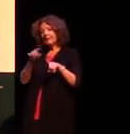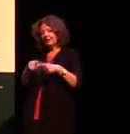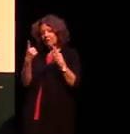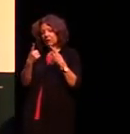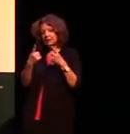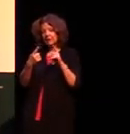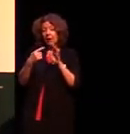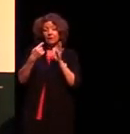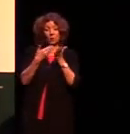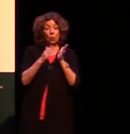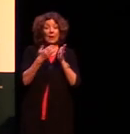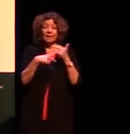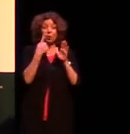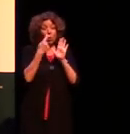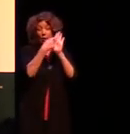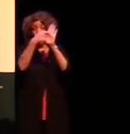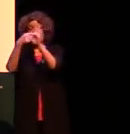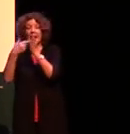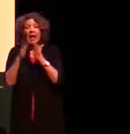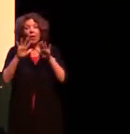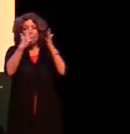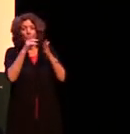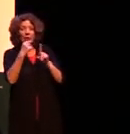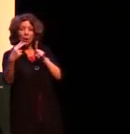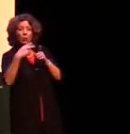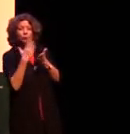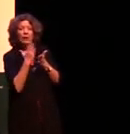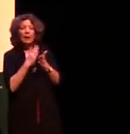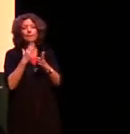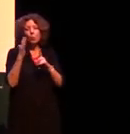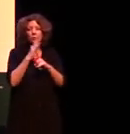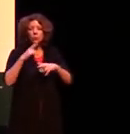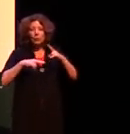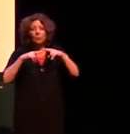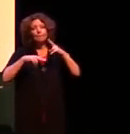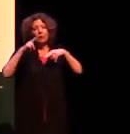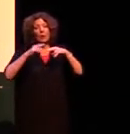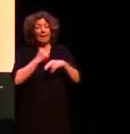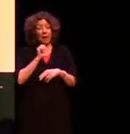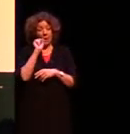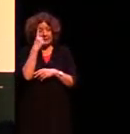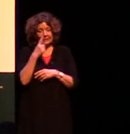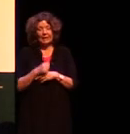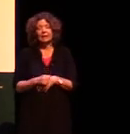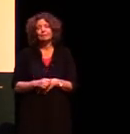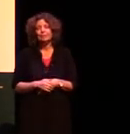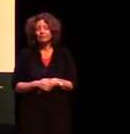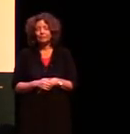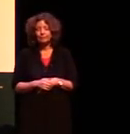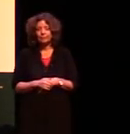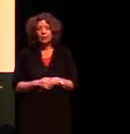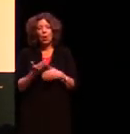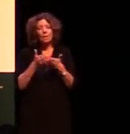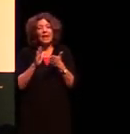exemplars of how the world can look is really important for us to build up our understanding of how